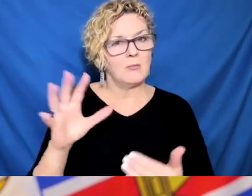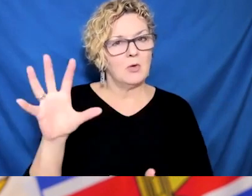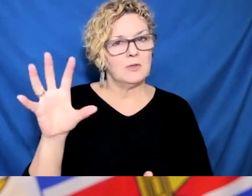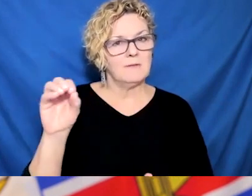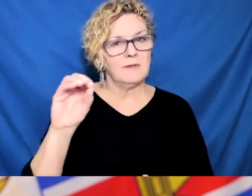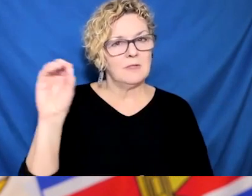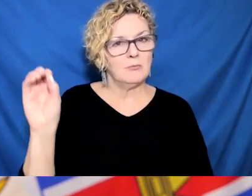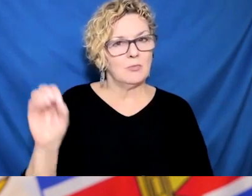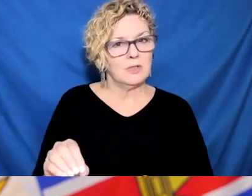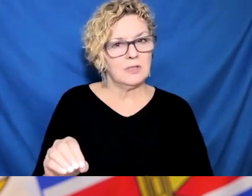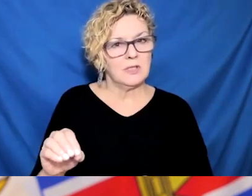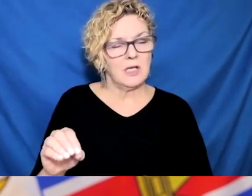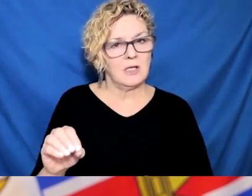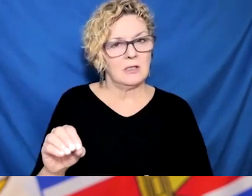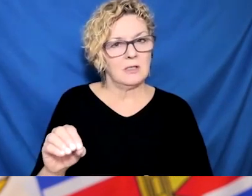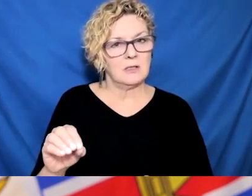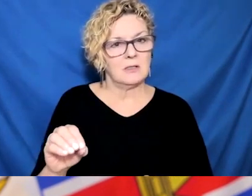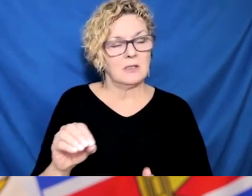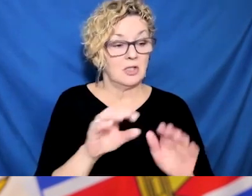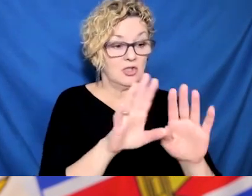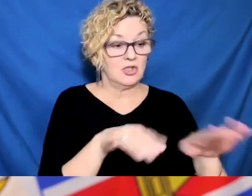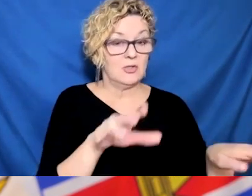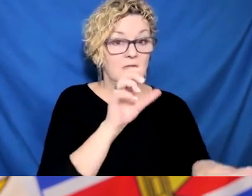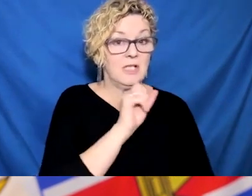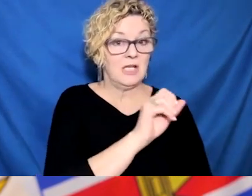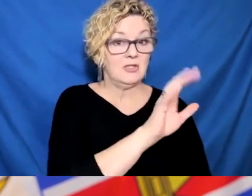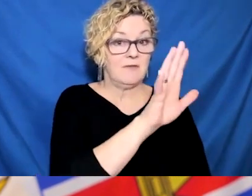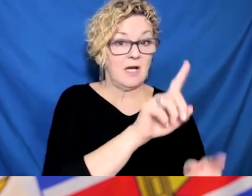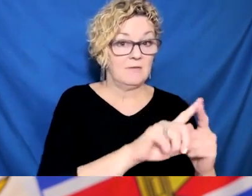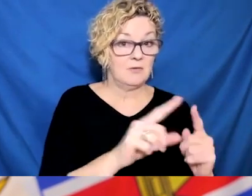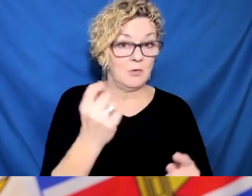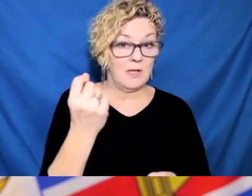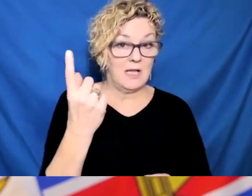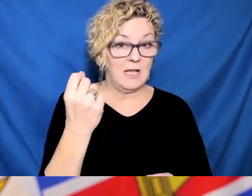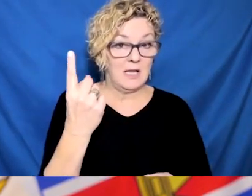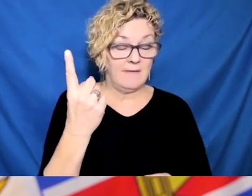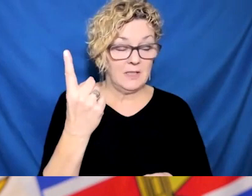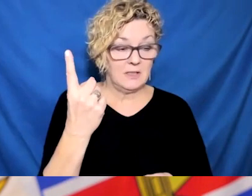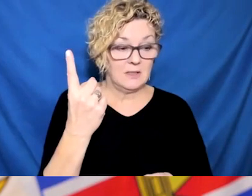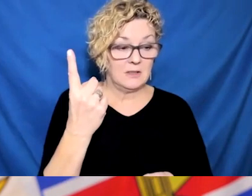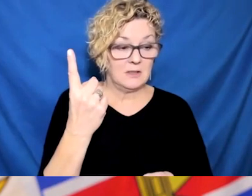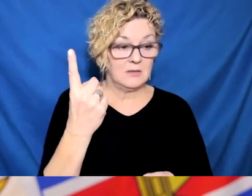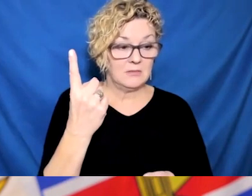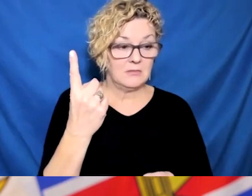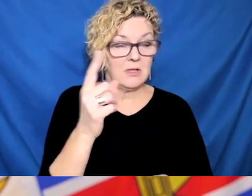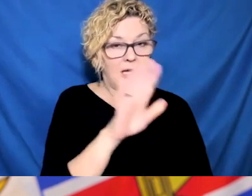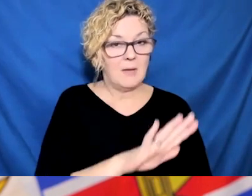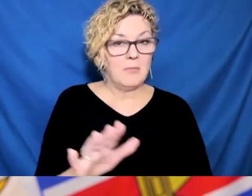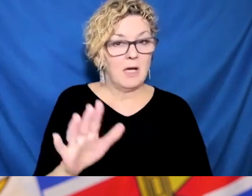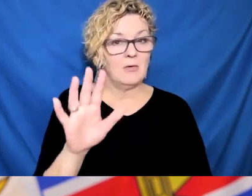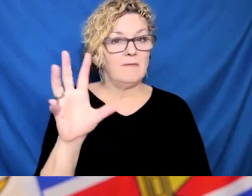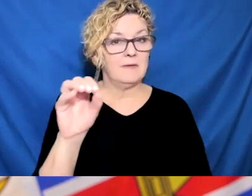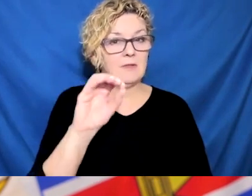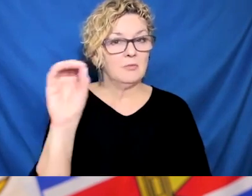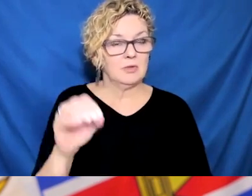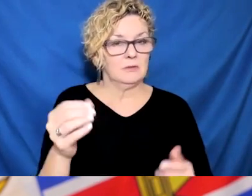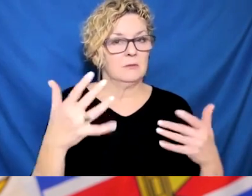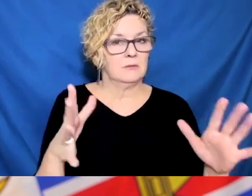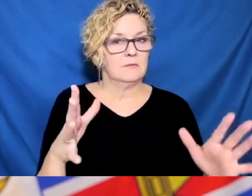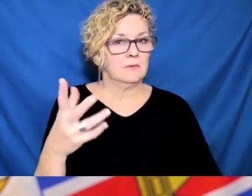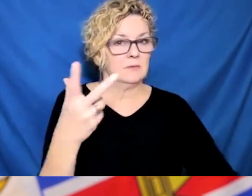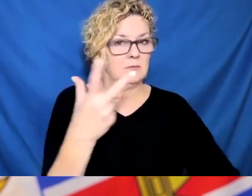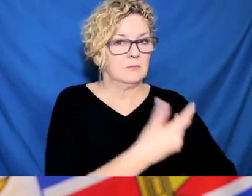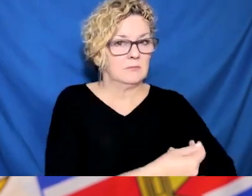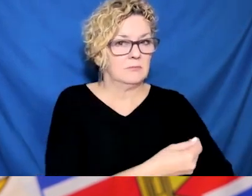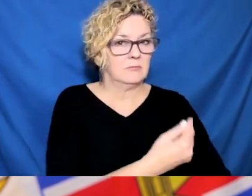Bell, do you have a follow up? I do. Yes, please. It sounds like you're preparing British Columbians for the long haul. know,